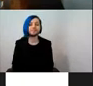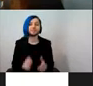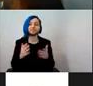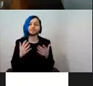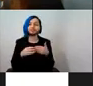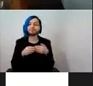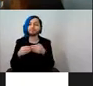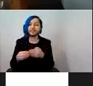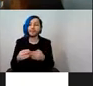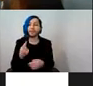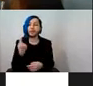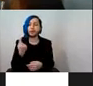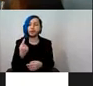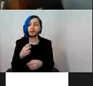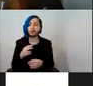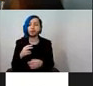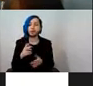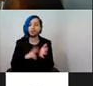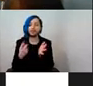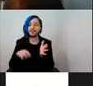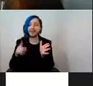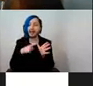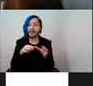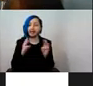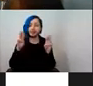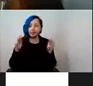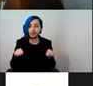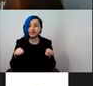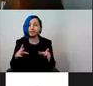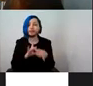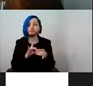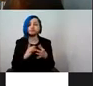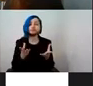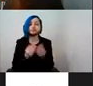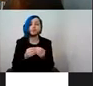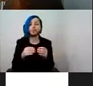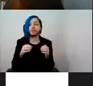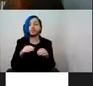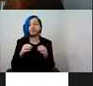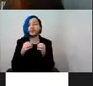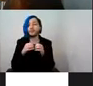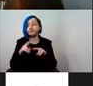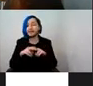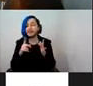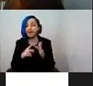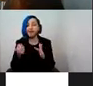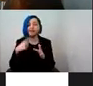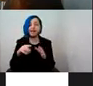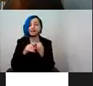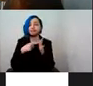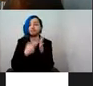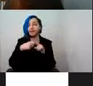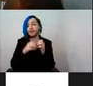the Victorian Albert Museum in collaboration with the British Film Institute and Burtbeck University of London. The principal investigator is myself,